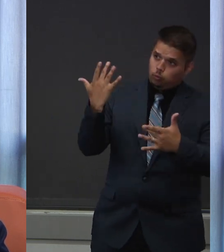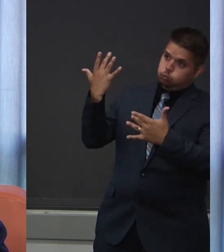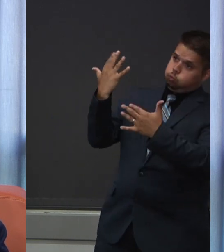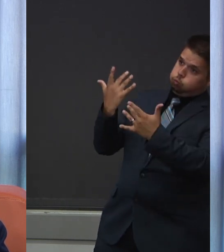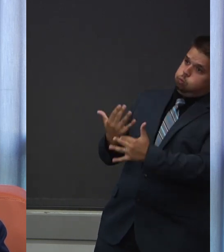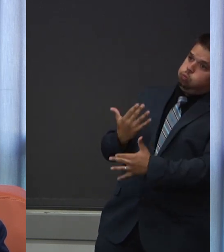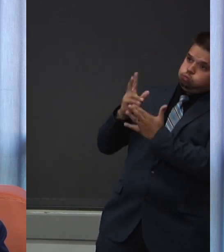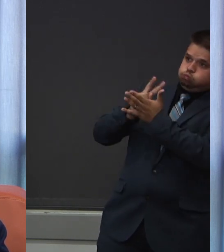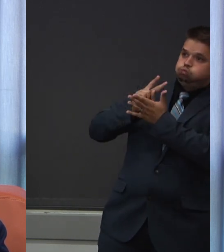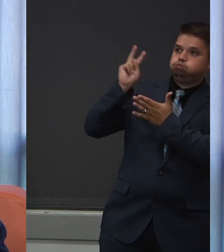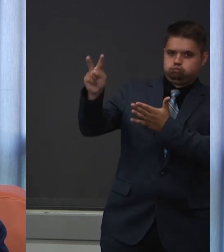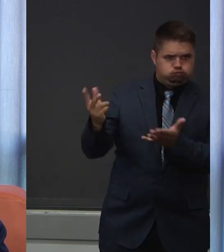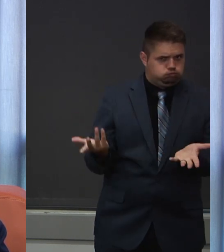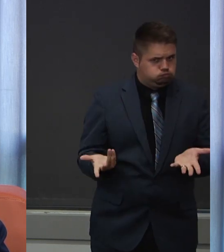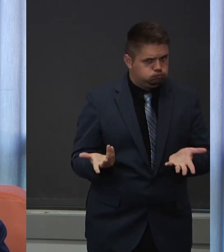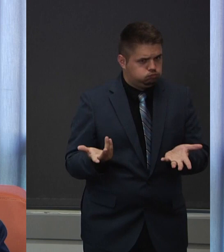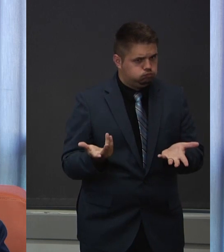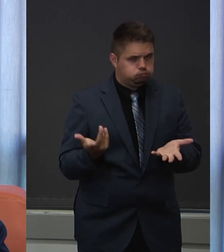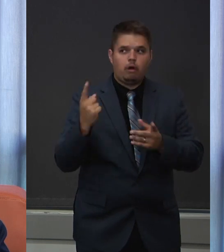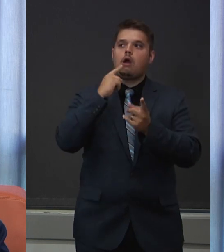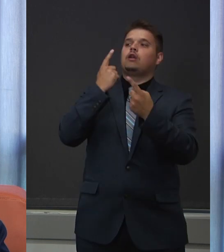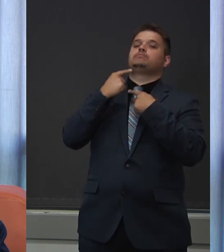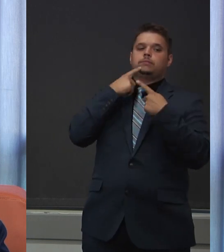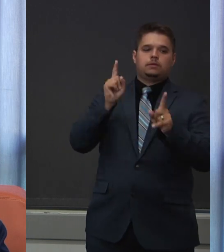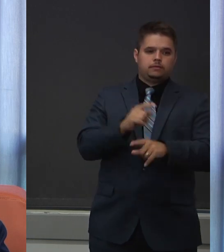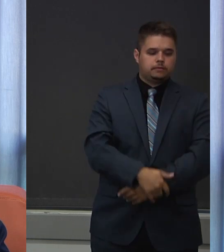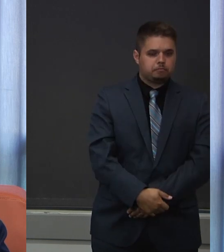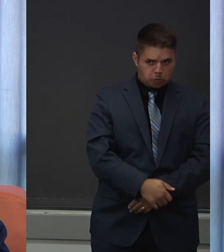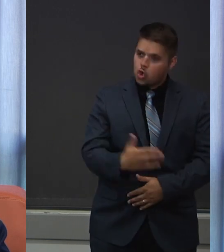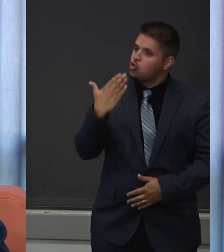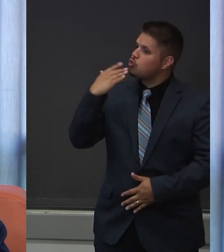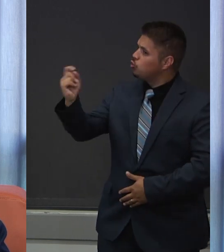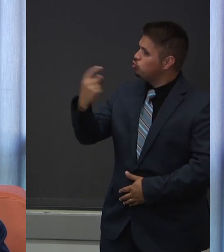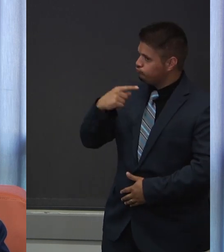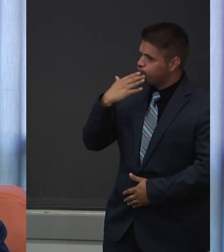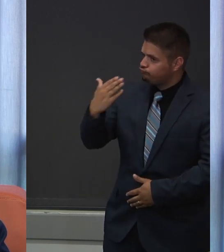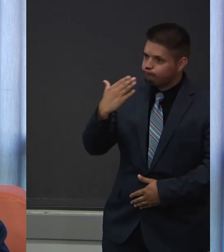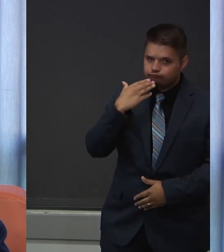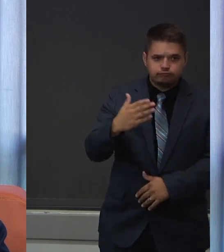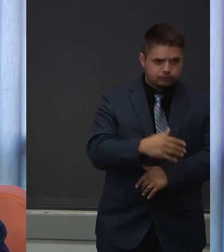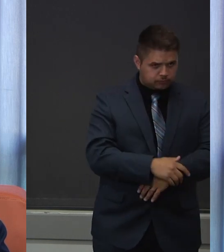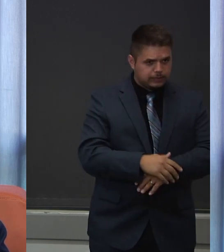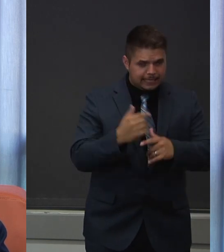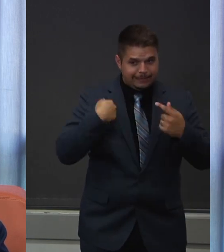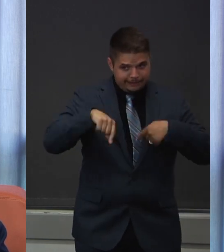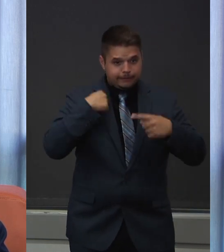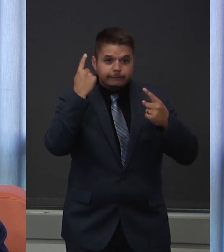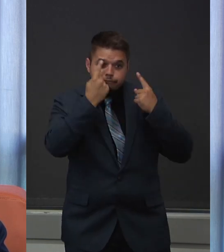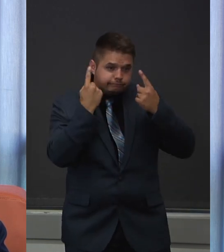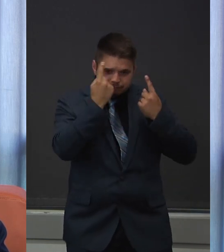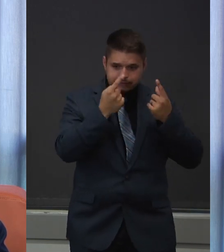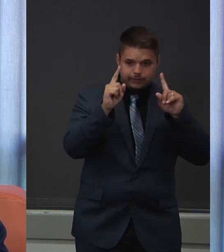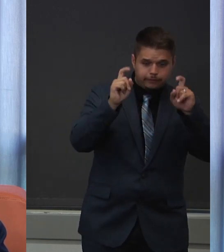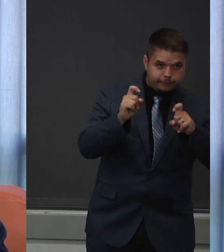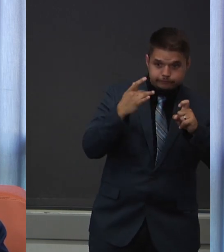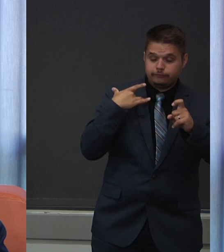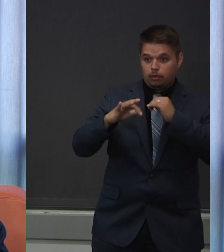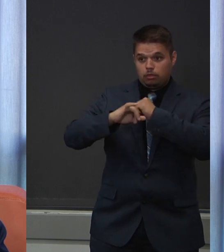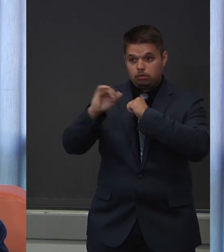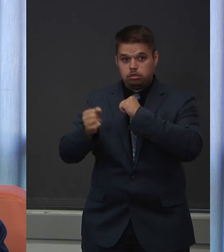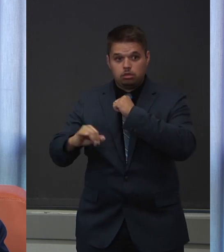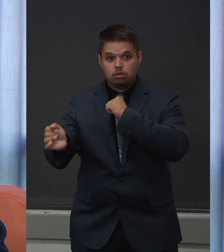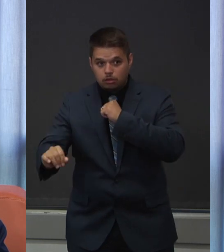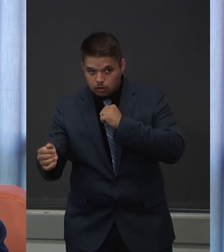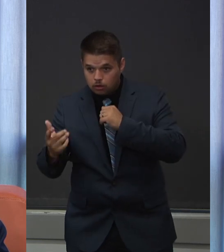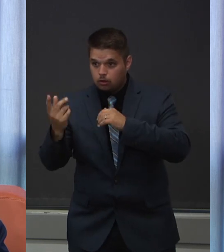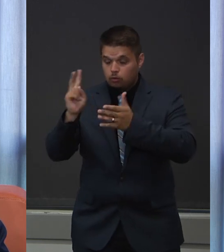We unfortunately are hearing about testing delays that can be more than a few days and in some cases up to two weeks.